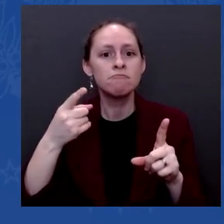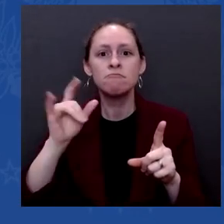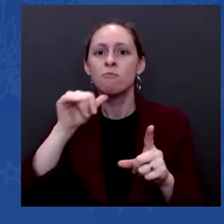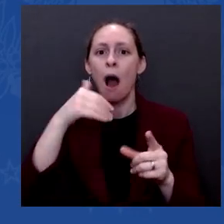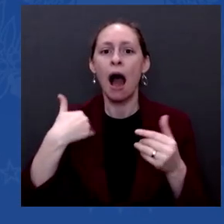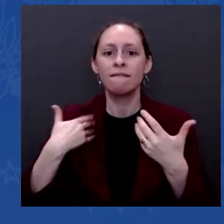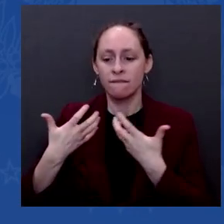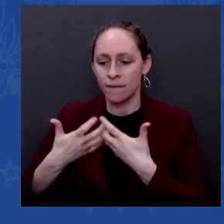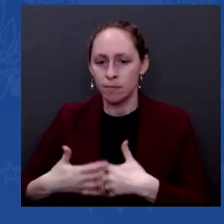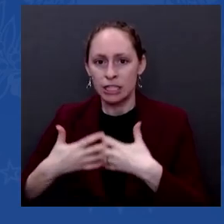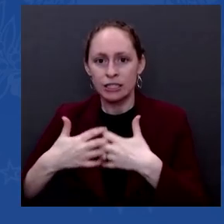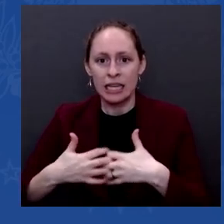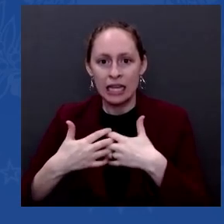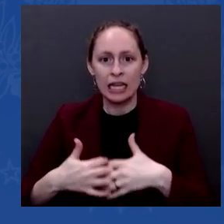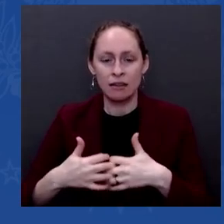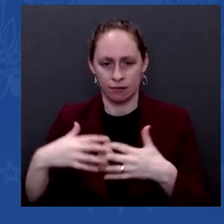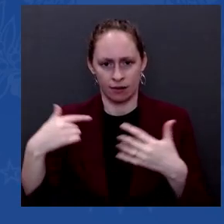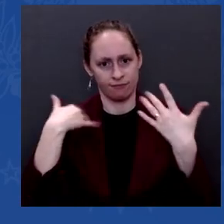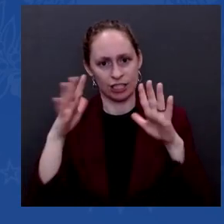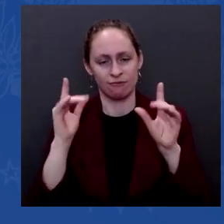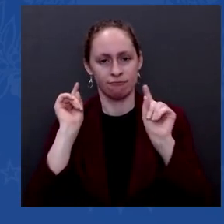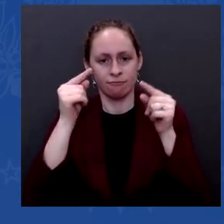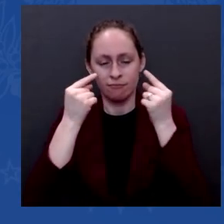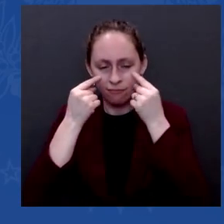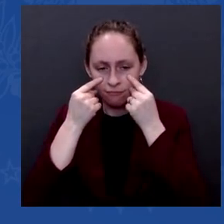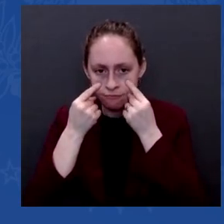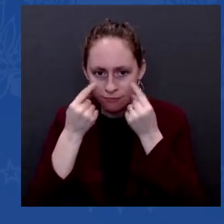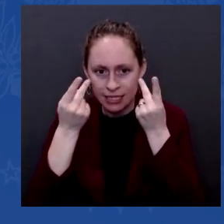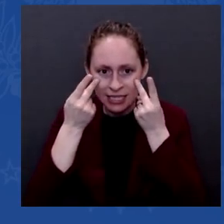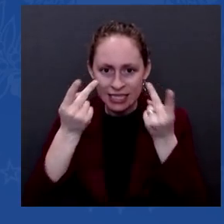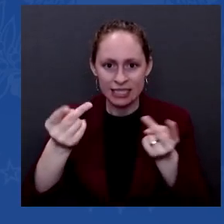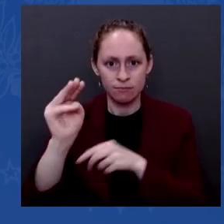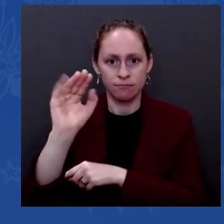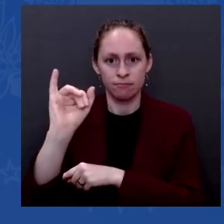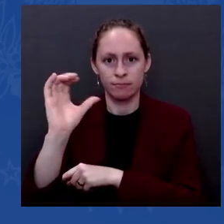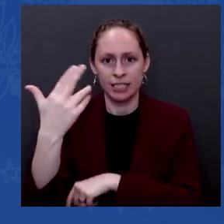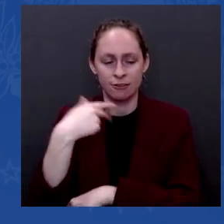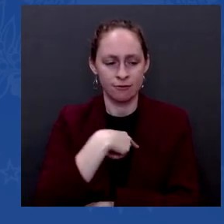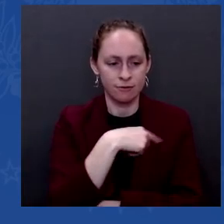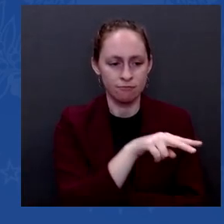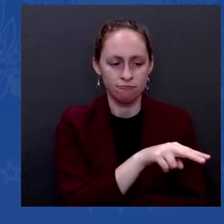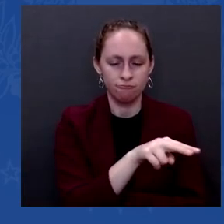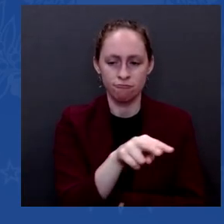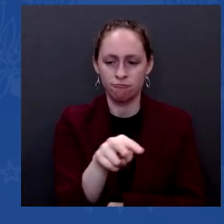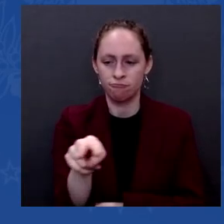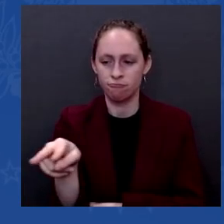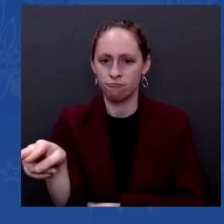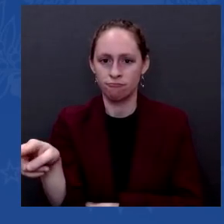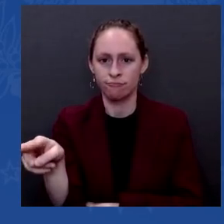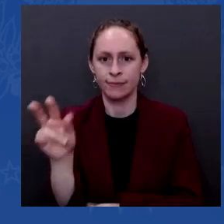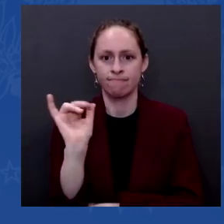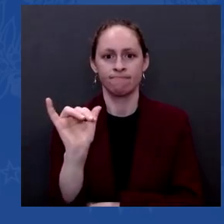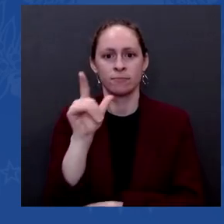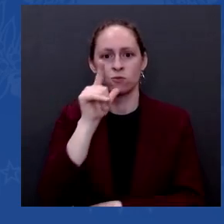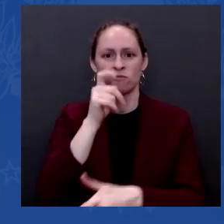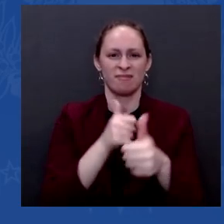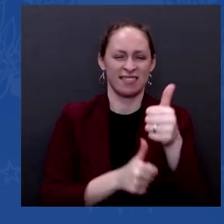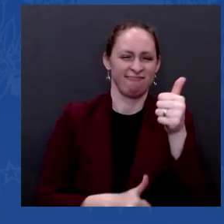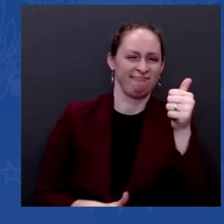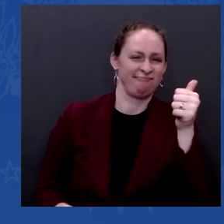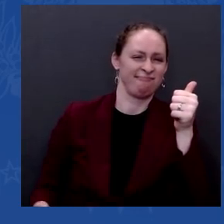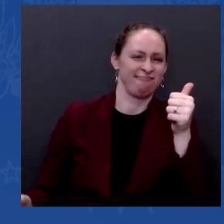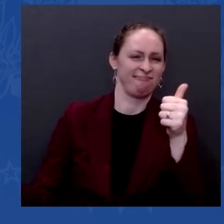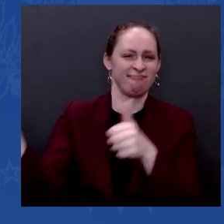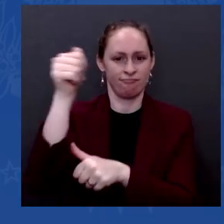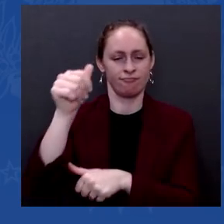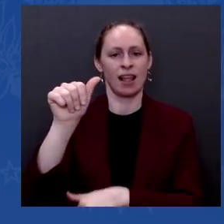factory with the head of the AstraZeneca and said, we'll provide the machinery for you. This is what